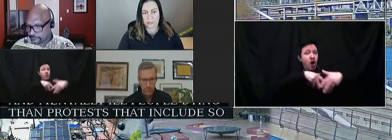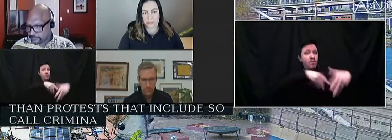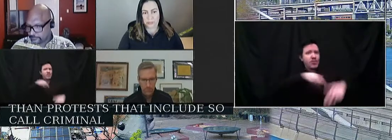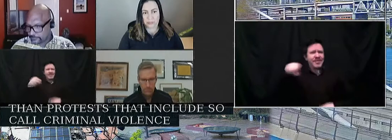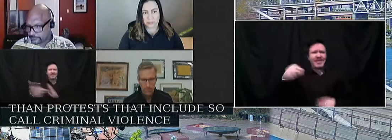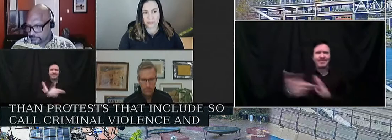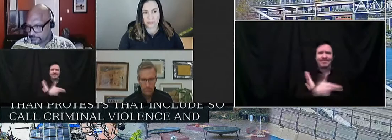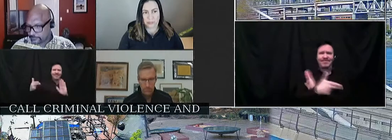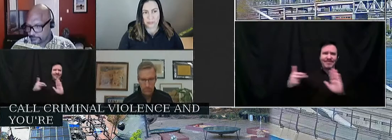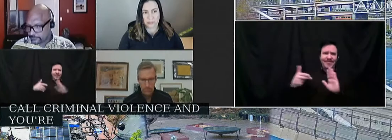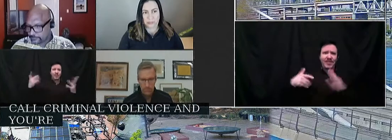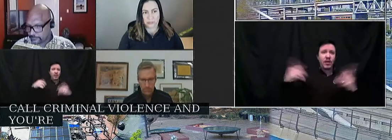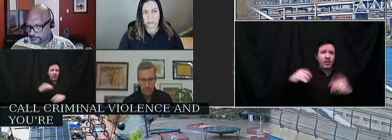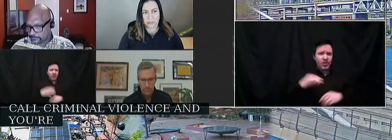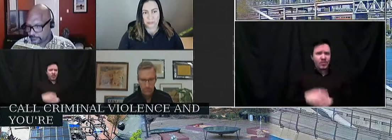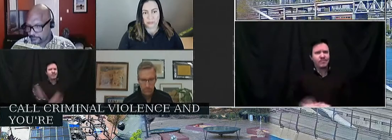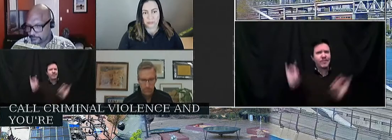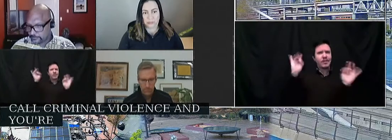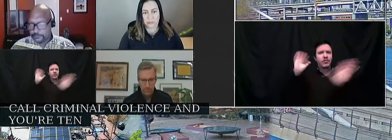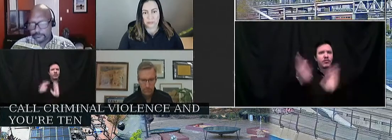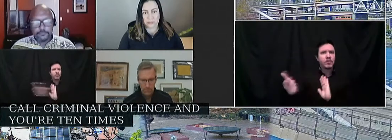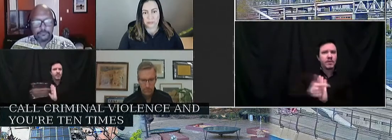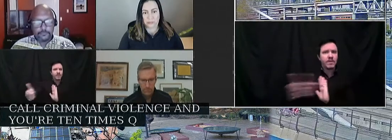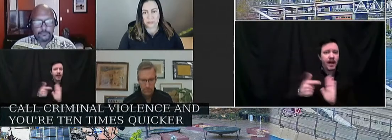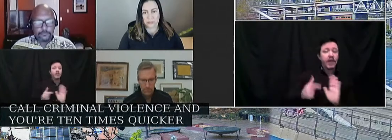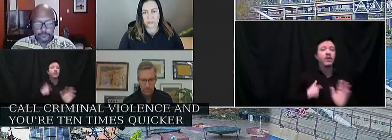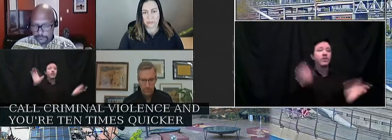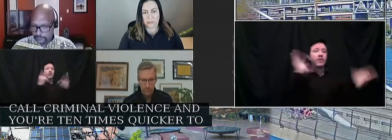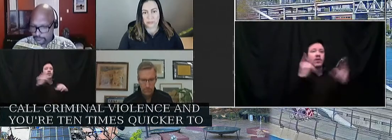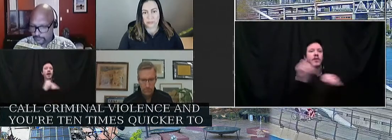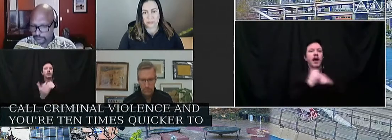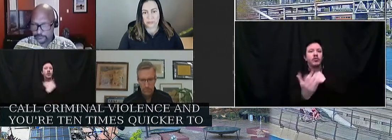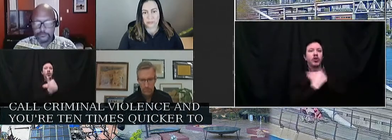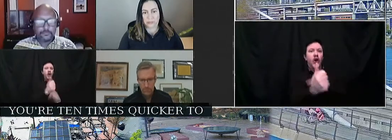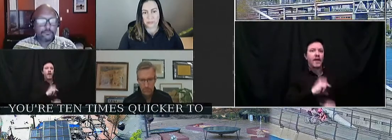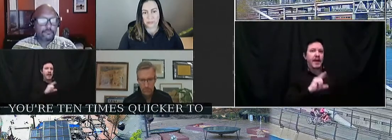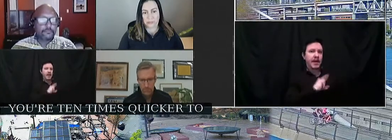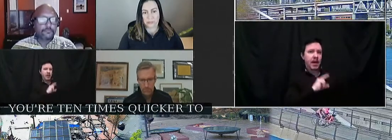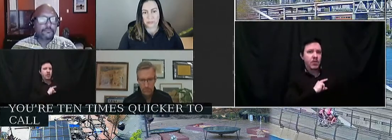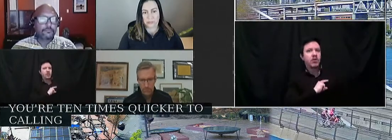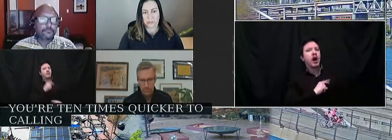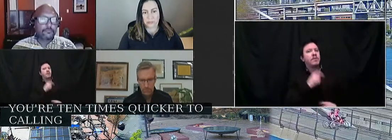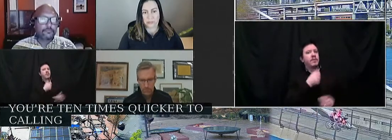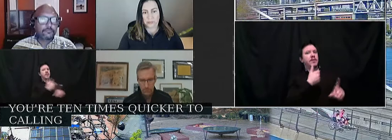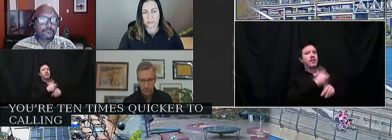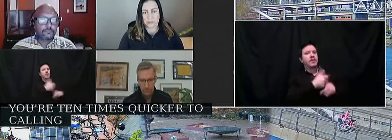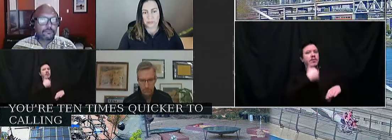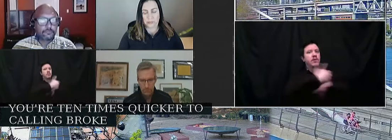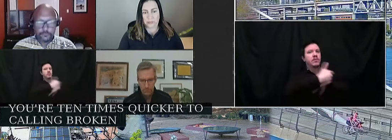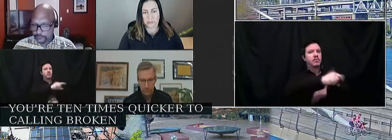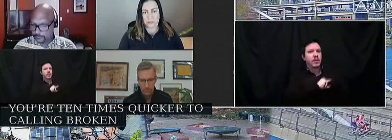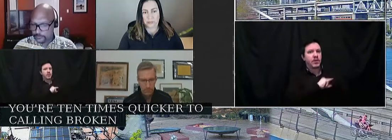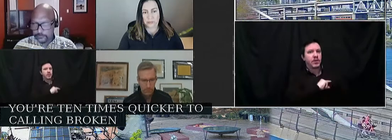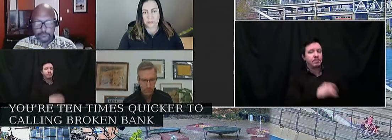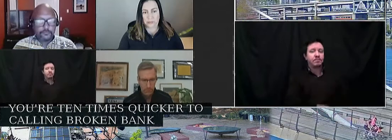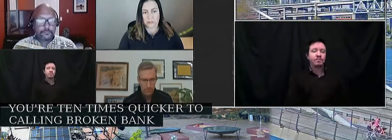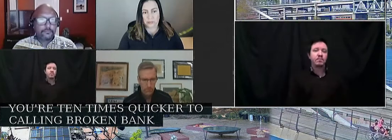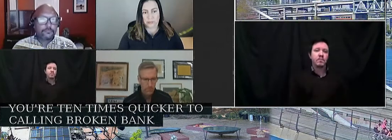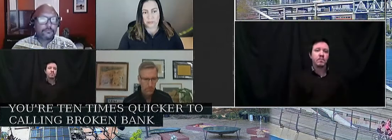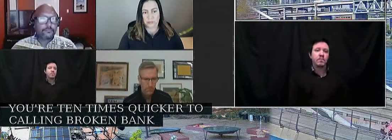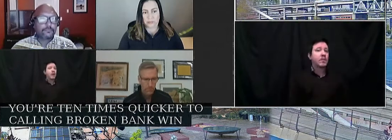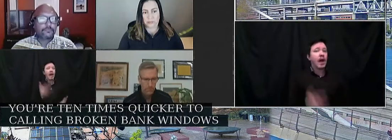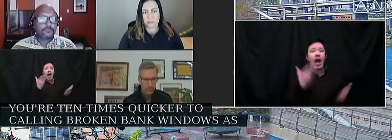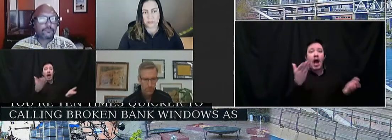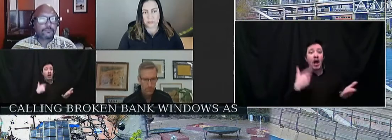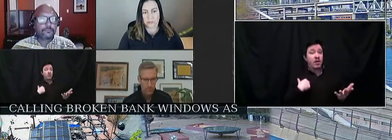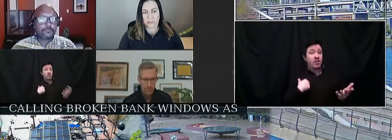broken bank windows as criminal violence than you are to calling police shootings and killings of black people and mentally ill people by the same name. I don't think we